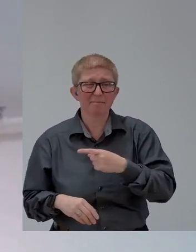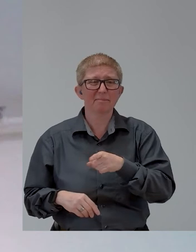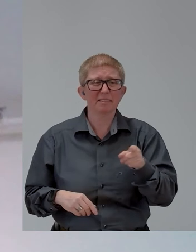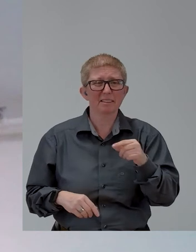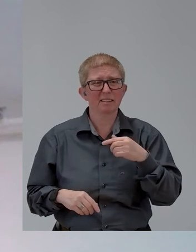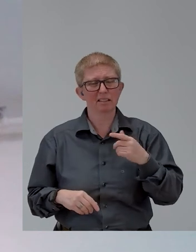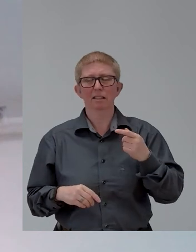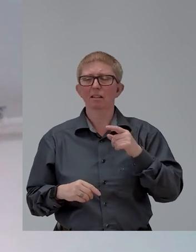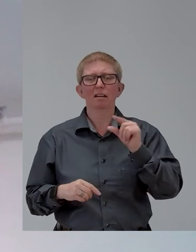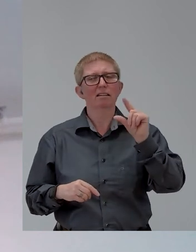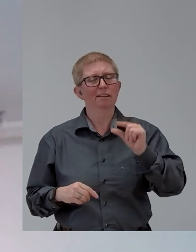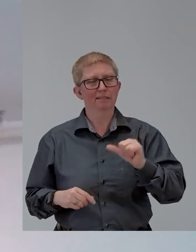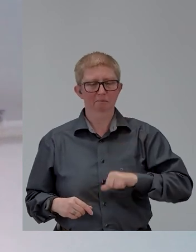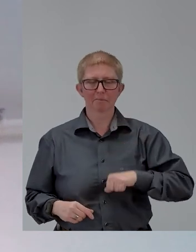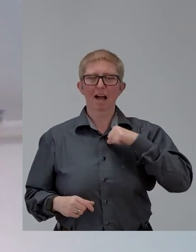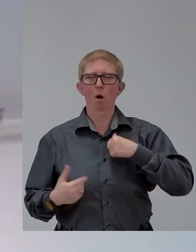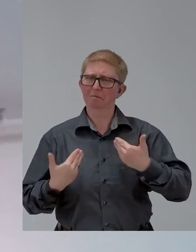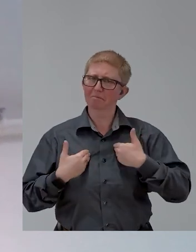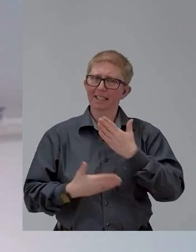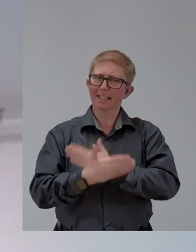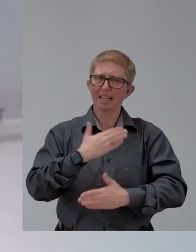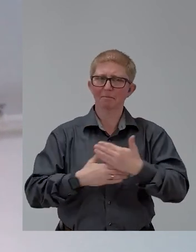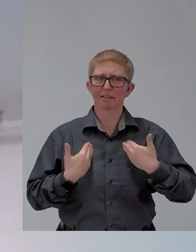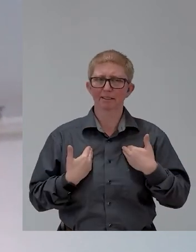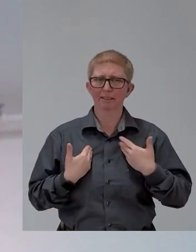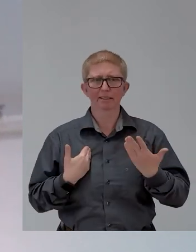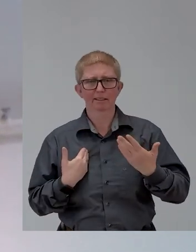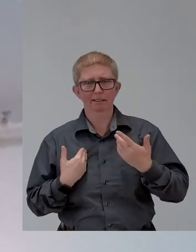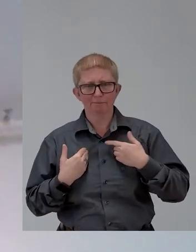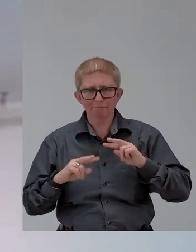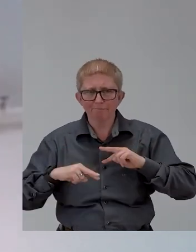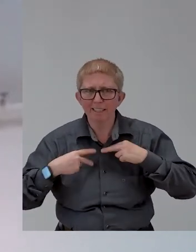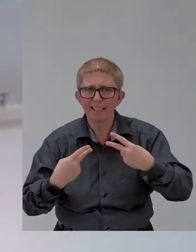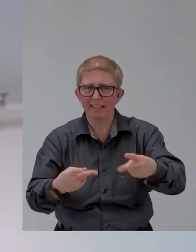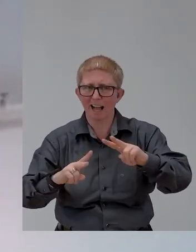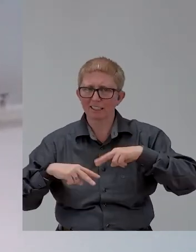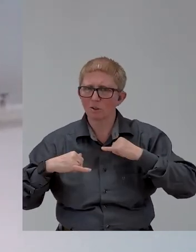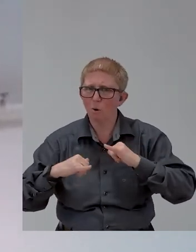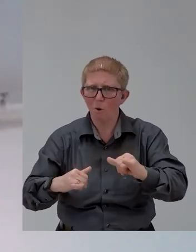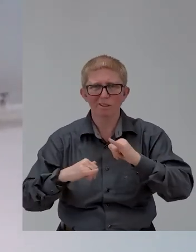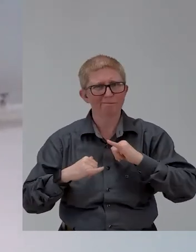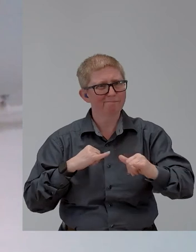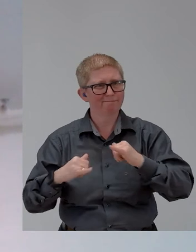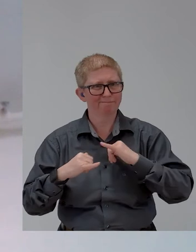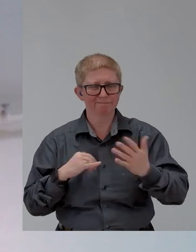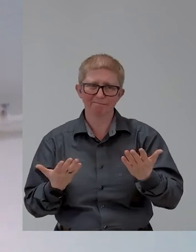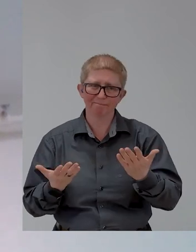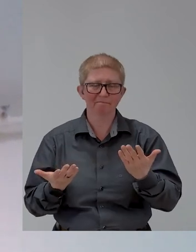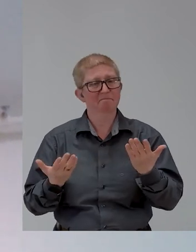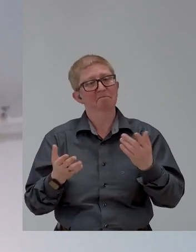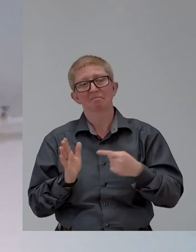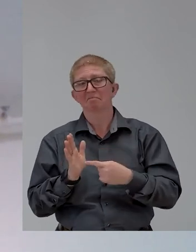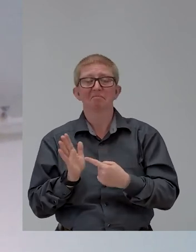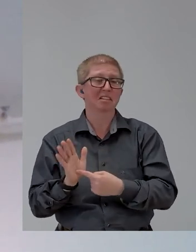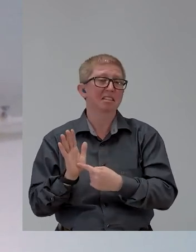-person or visual interactions, interacting online can provide a buffer to some of those disabilities.